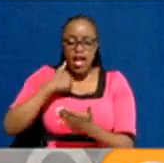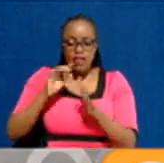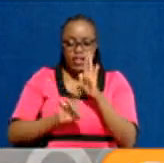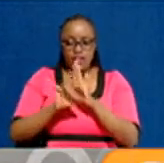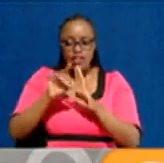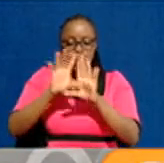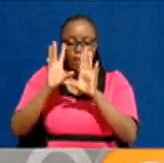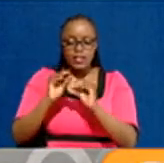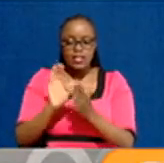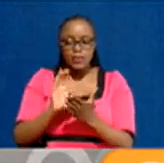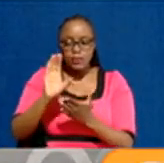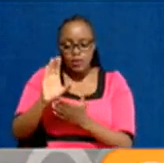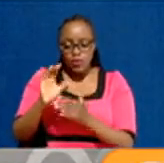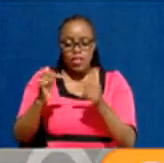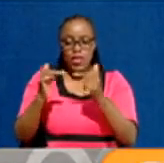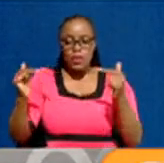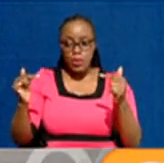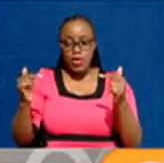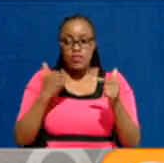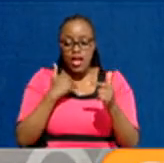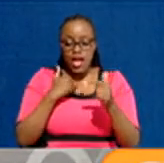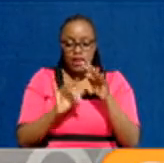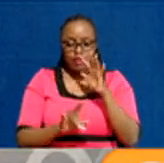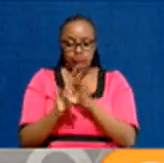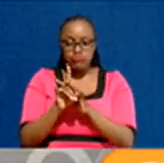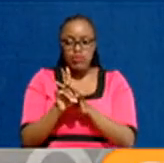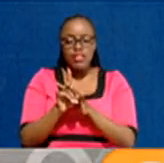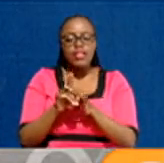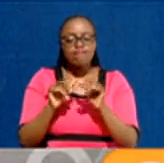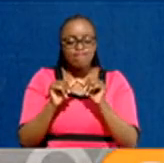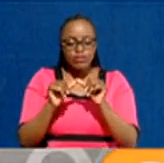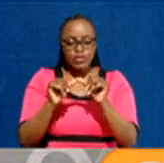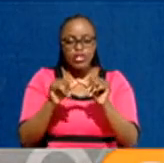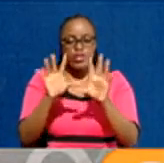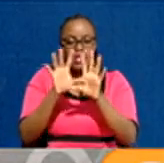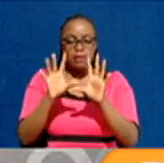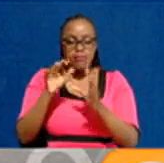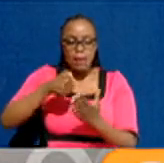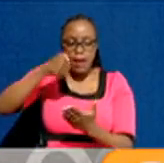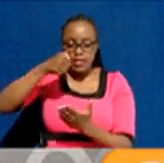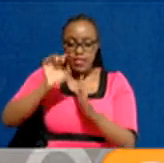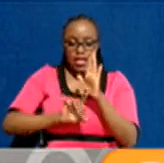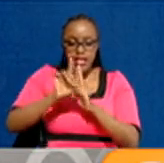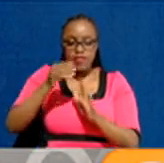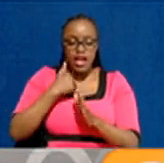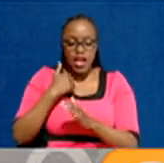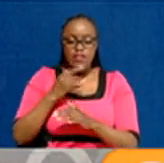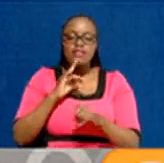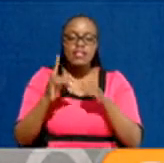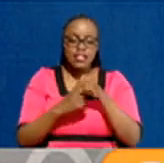budgetary allocation in contrast to a sharp spike in the recurrent budget. While the development budget was camped at